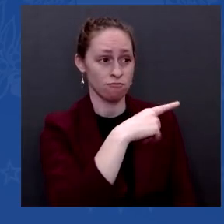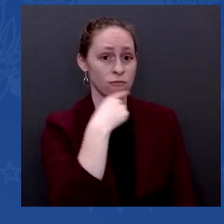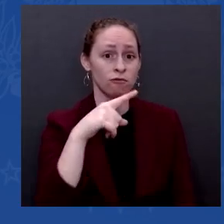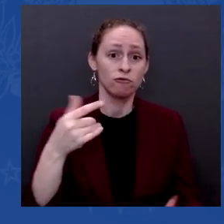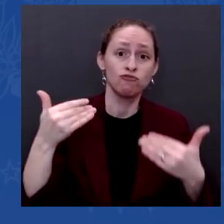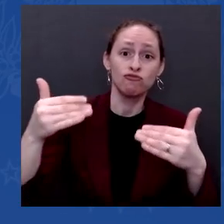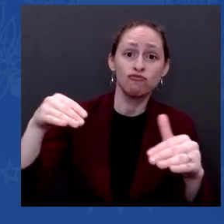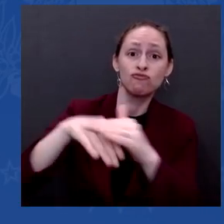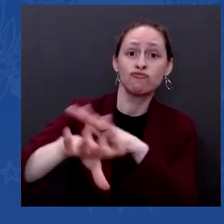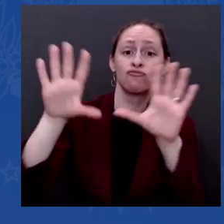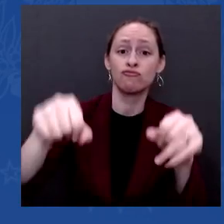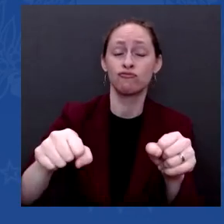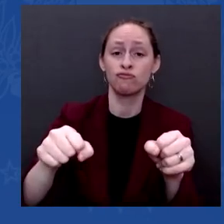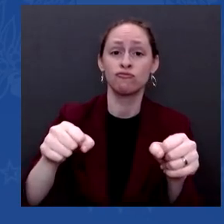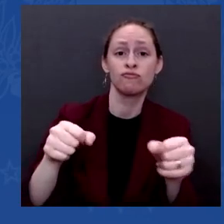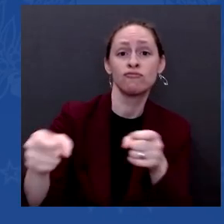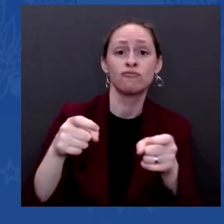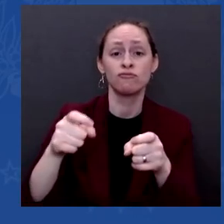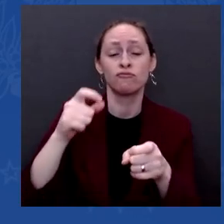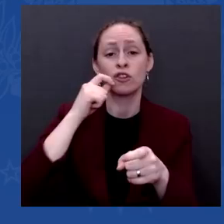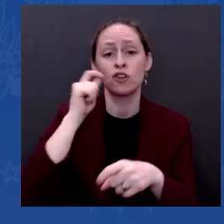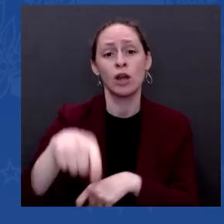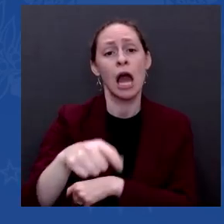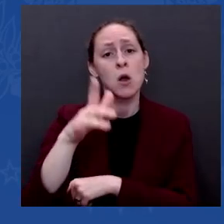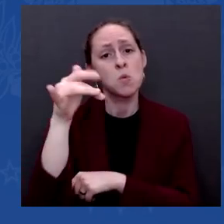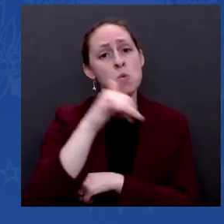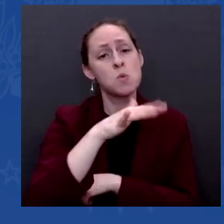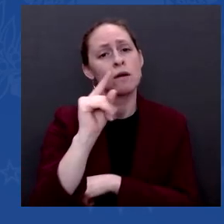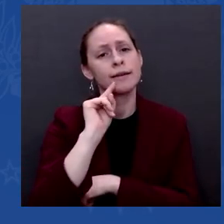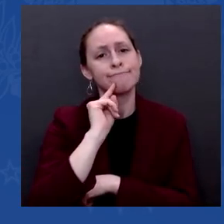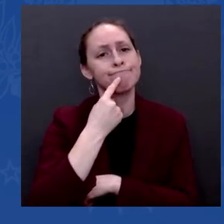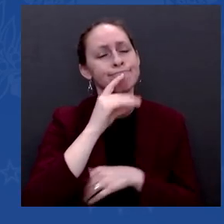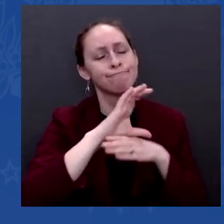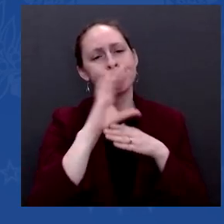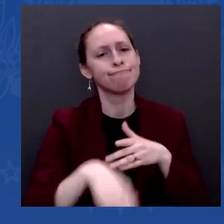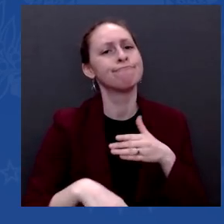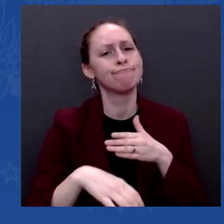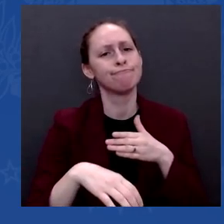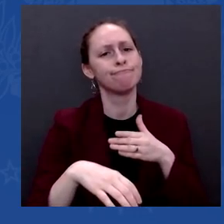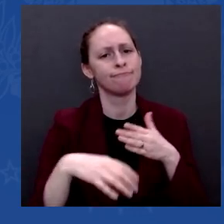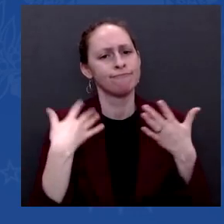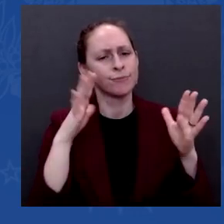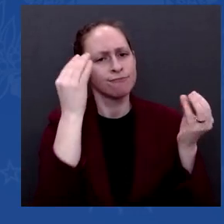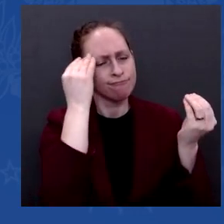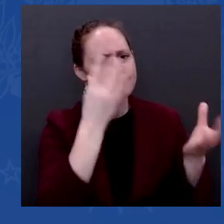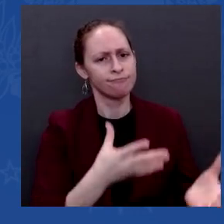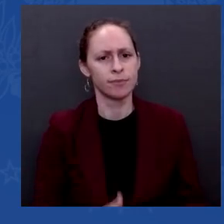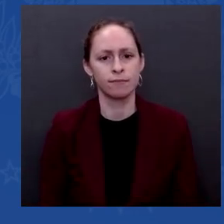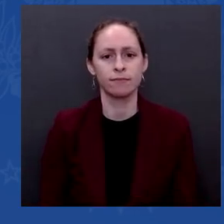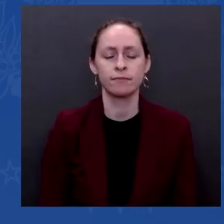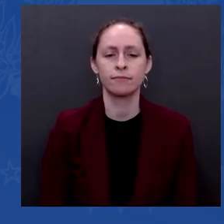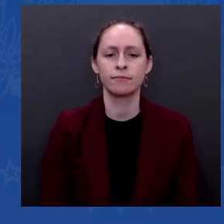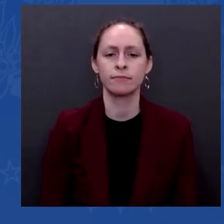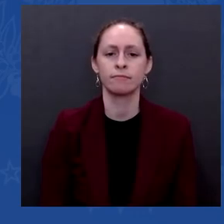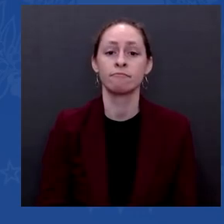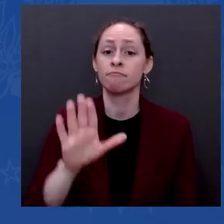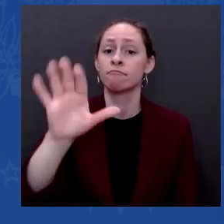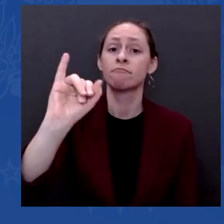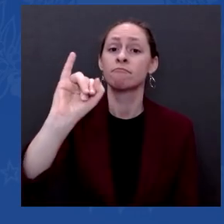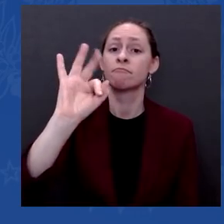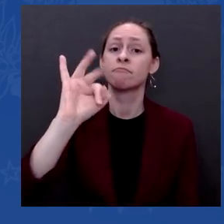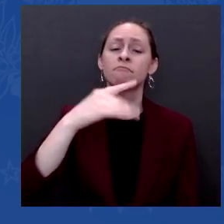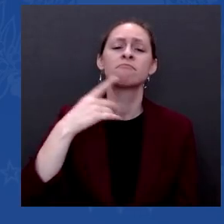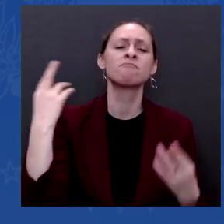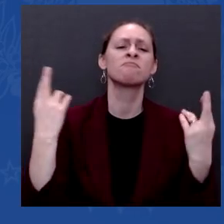incursion and then we end up having a fight about what to do and not do, et cetera. But if they actually do what they're capable of doing with the force